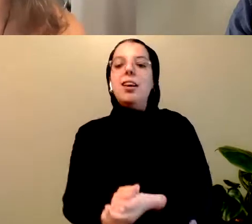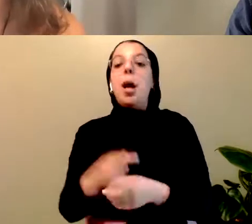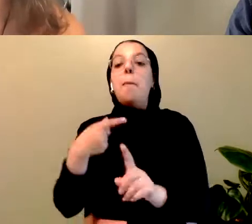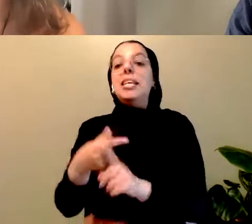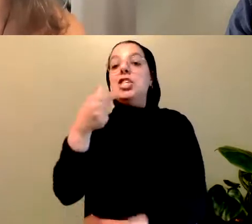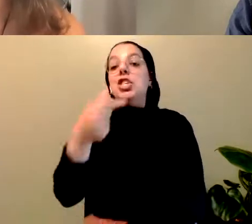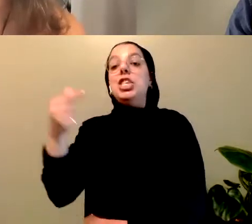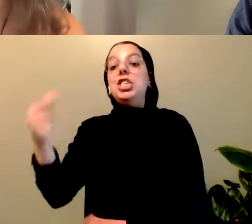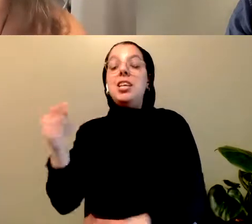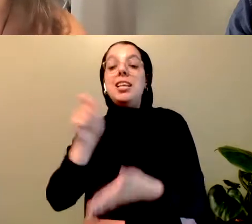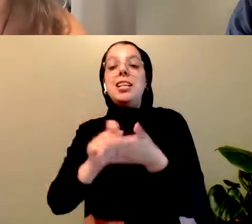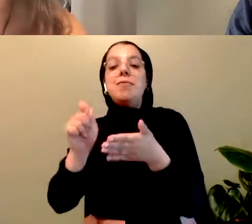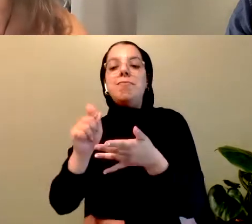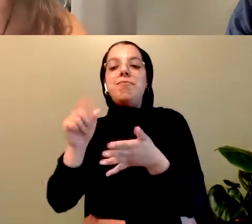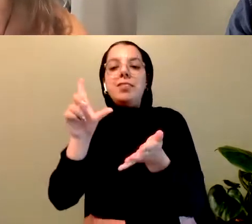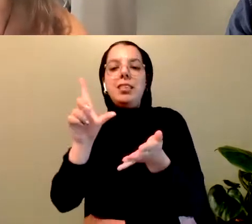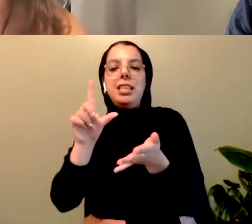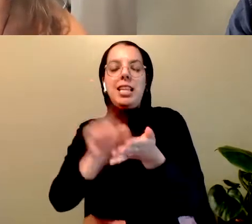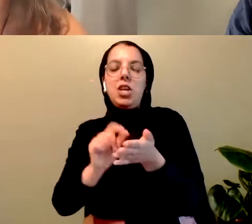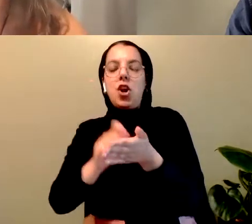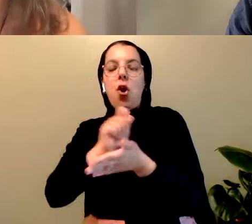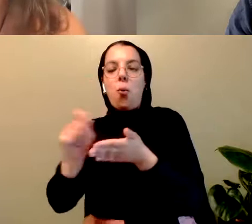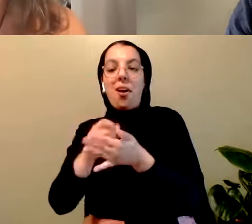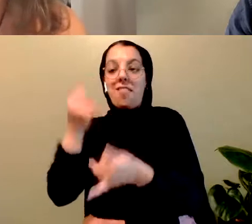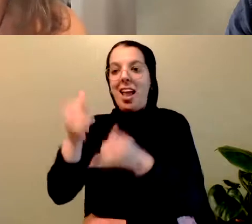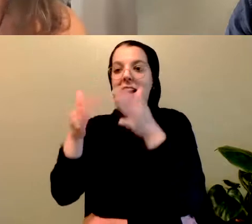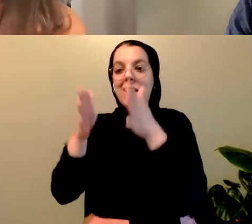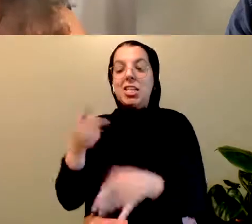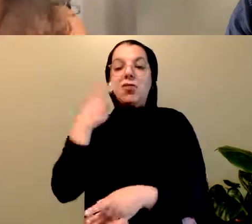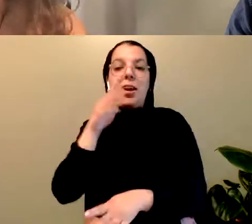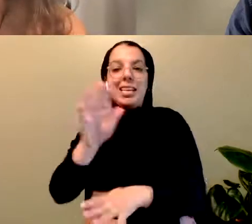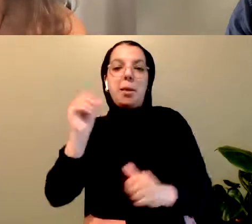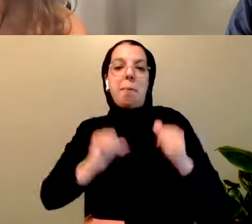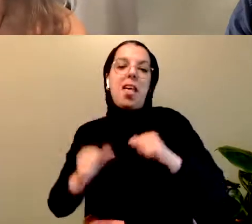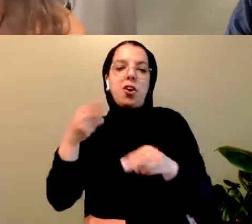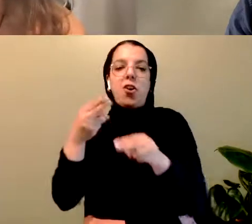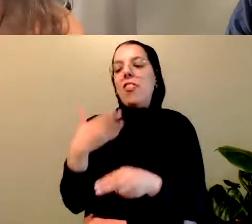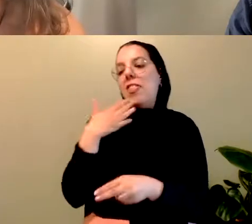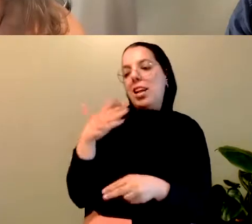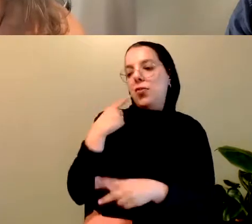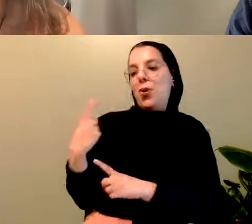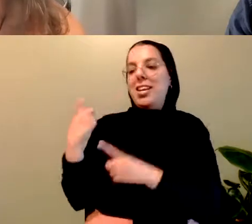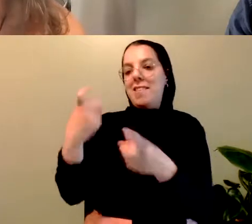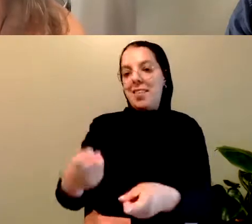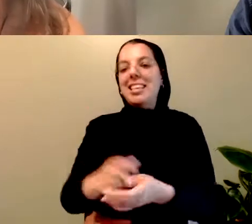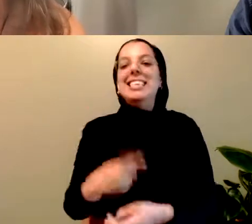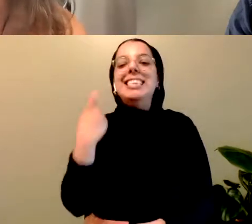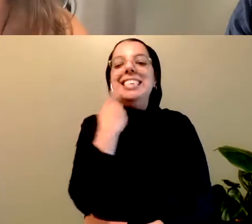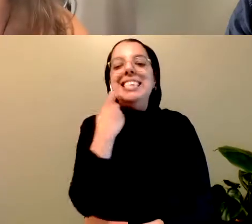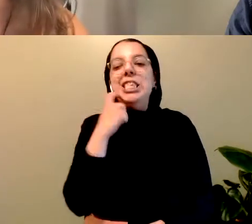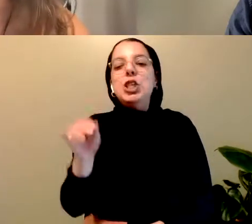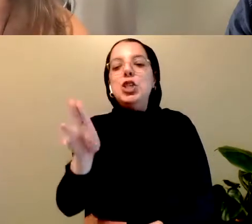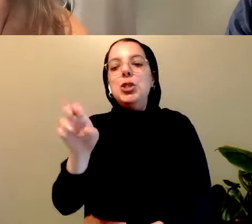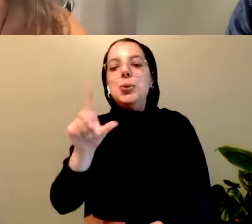finalist for his play Thanks for Giving in 2018. And most recently, last month, June 2021, he was the